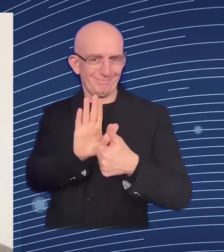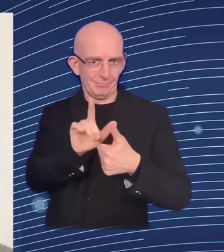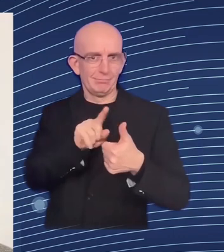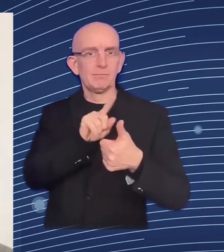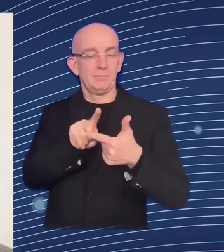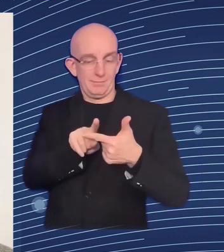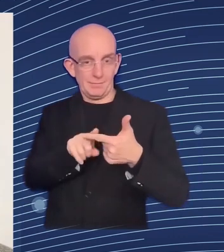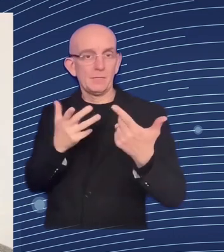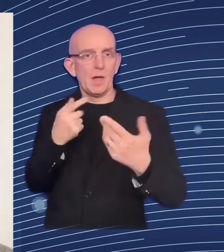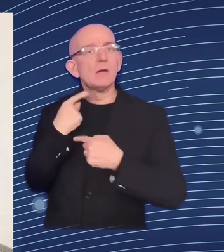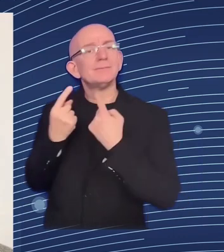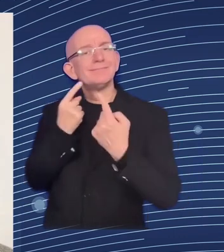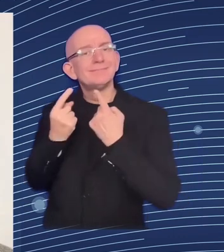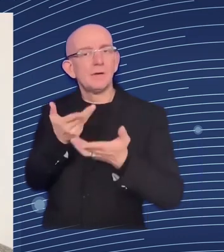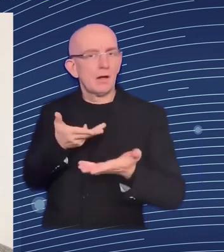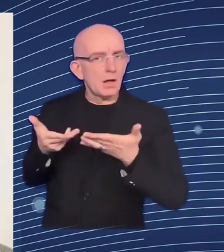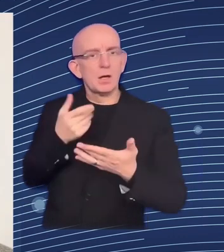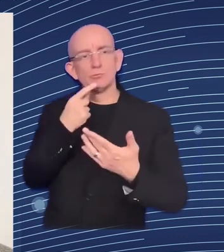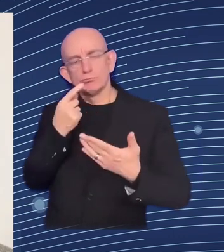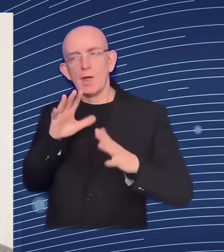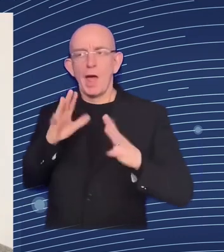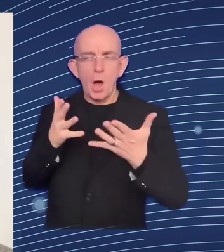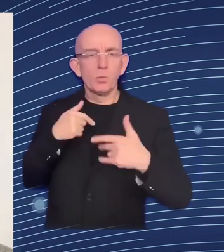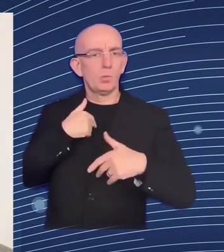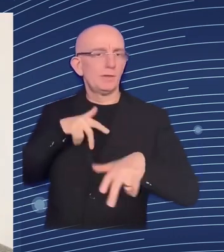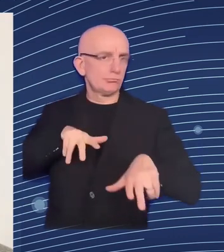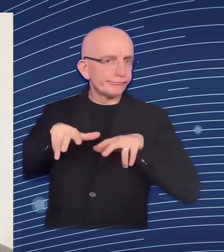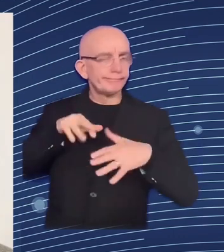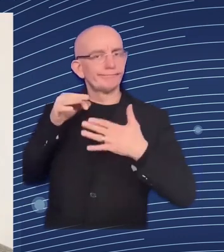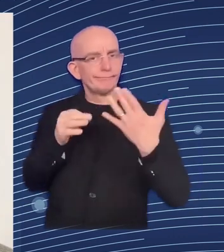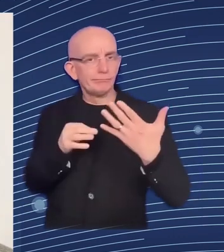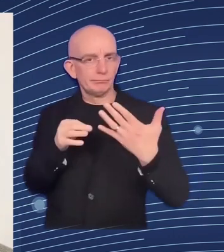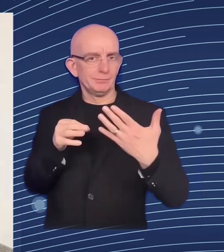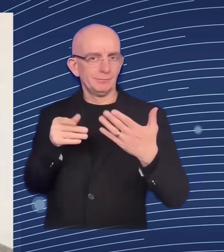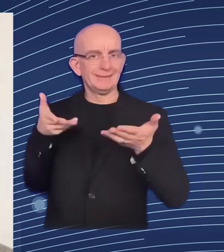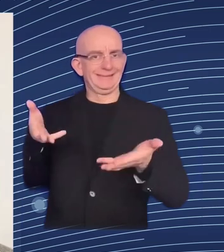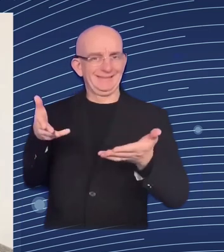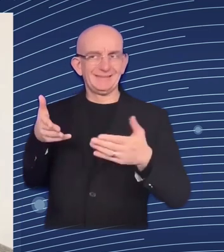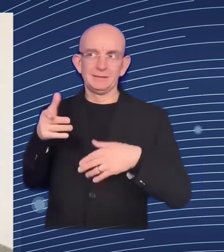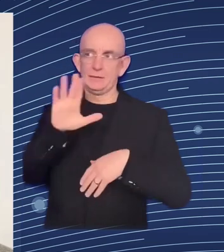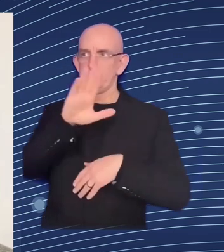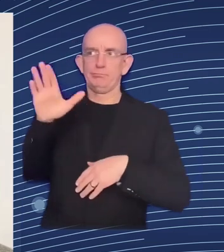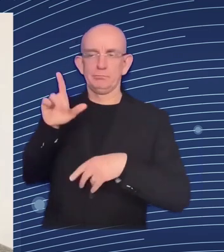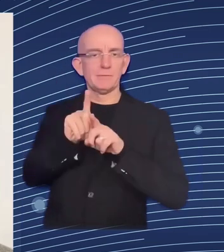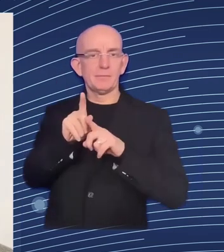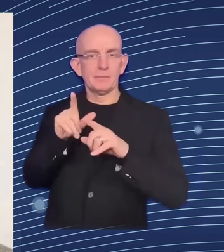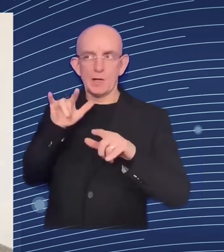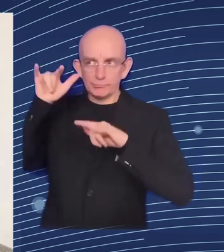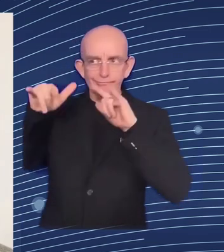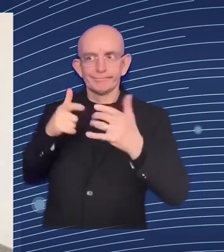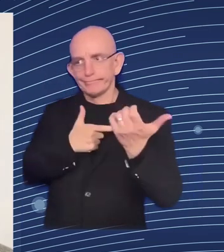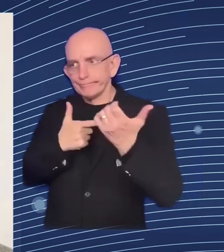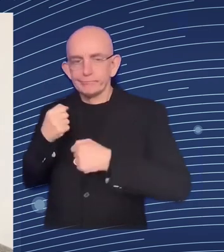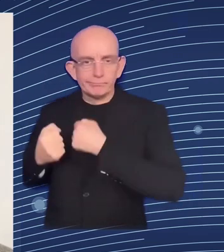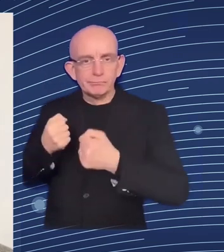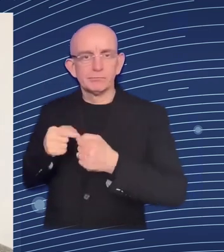military support to ukraine as we can because this is it's decisive there isn't for the moment no other perspective